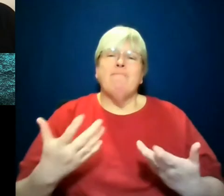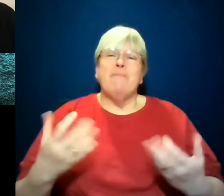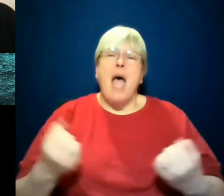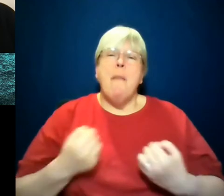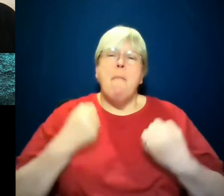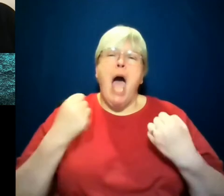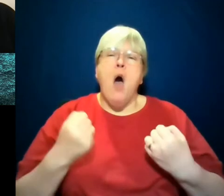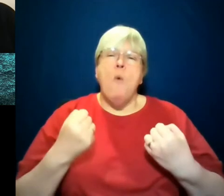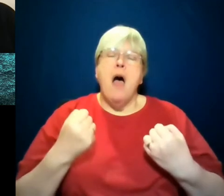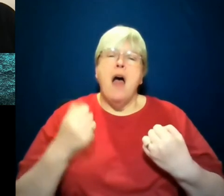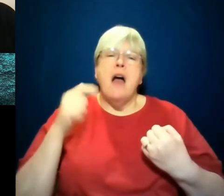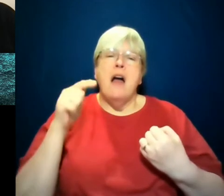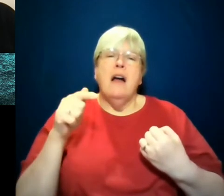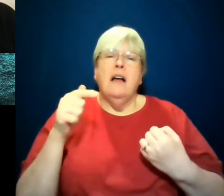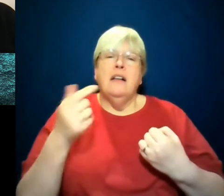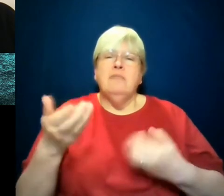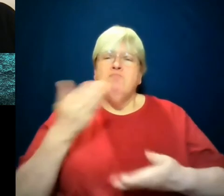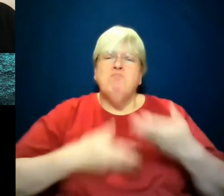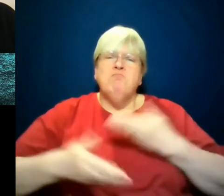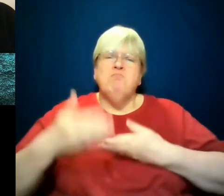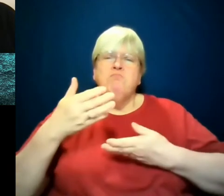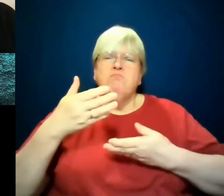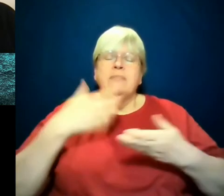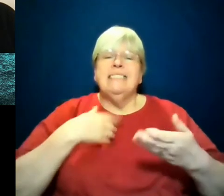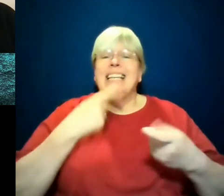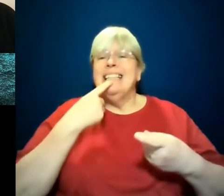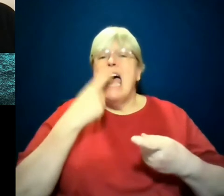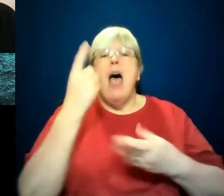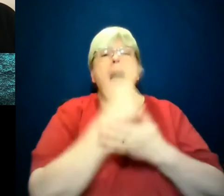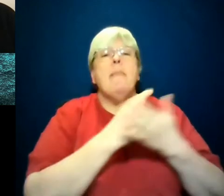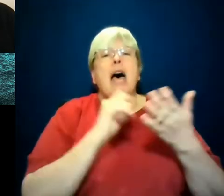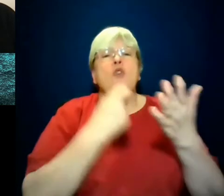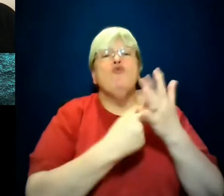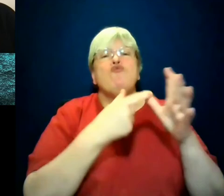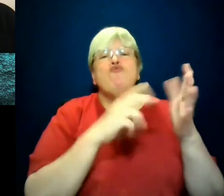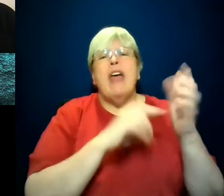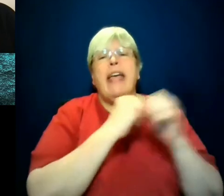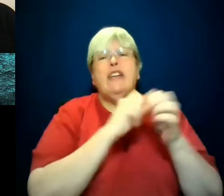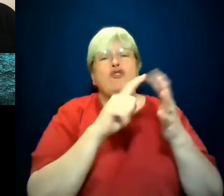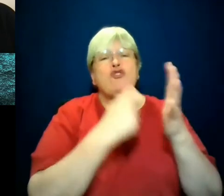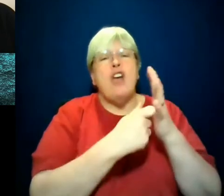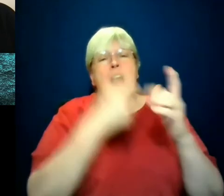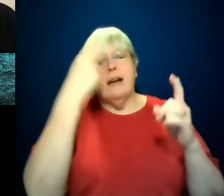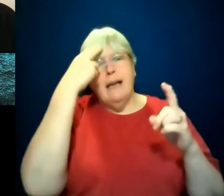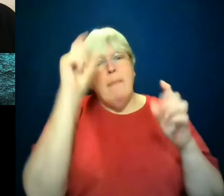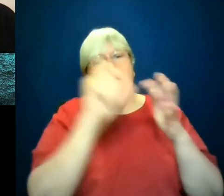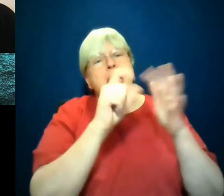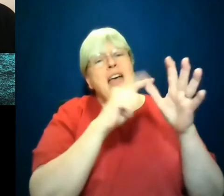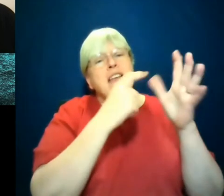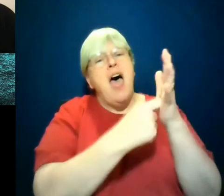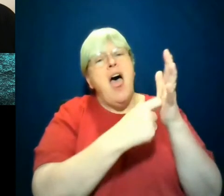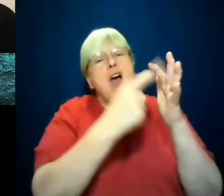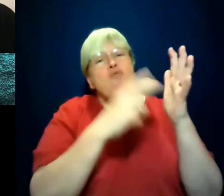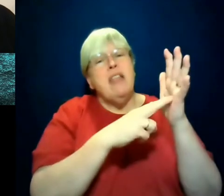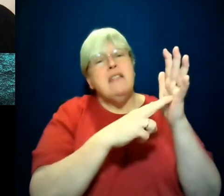a bit about your ranger, about Darren Matthews, and about his, and about where we find him in this, in this new